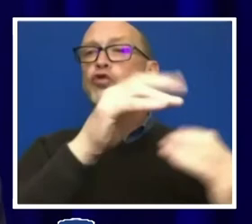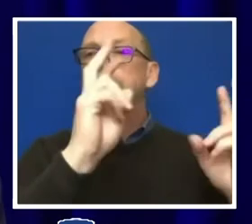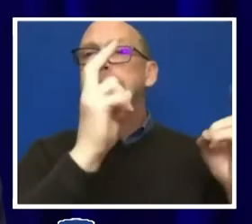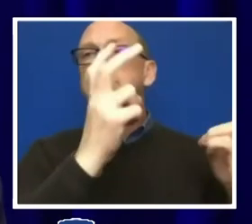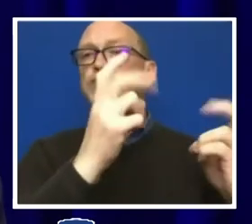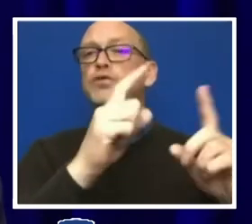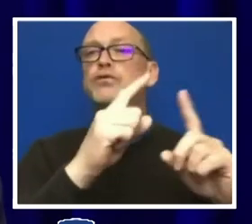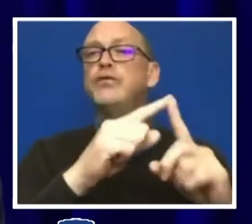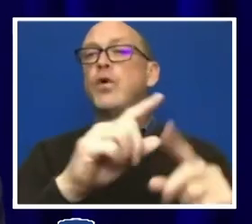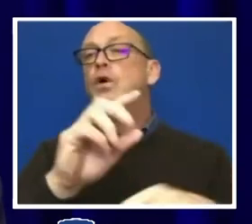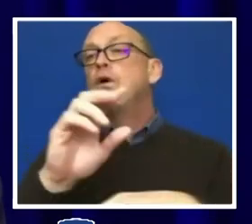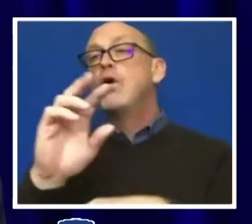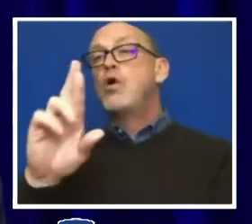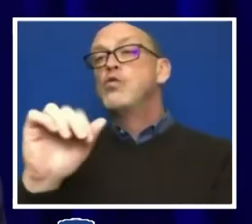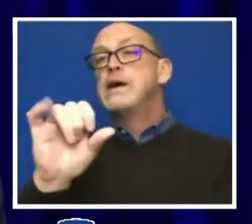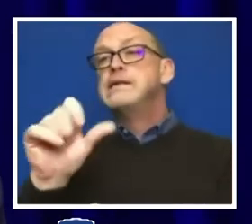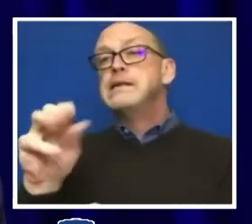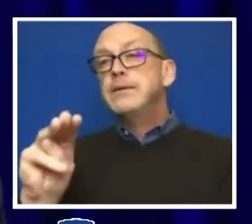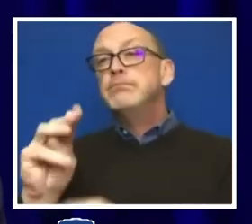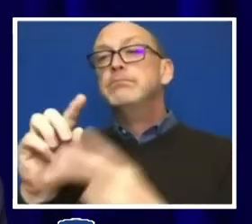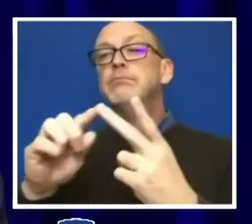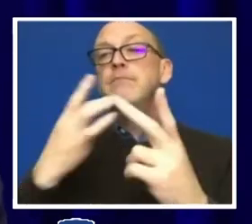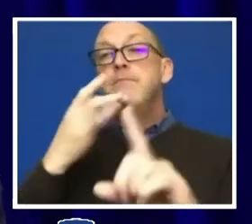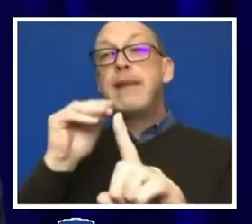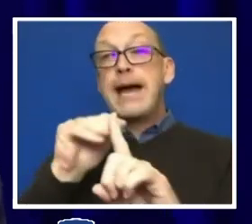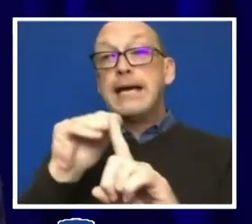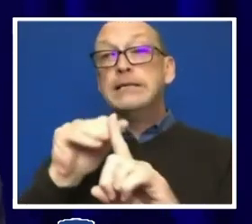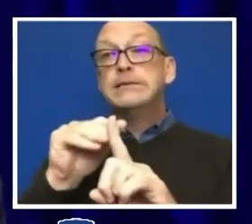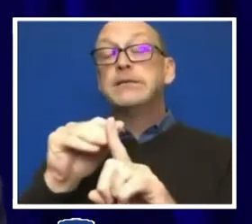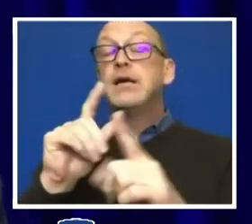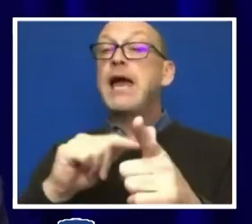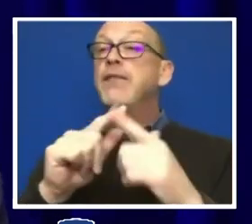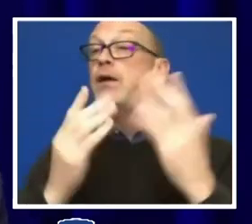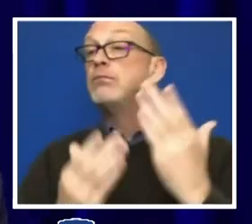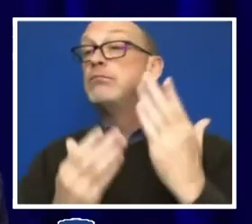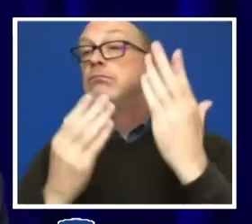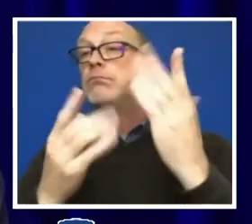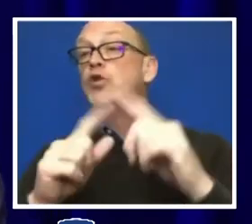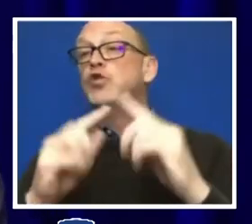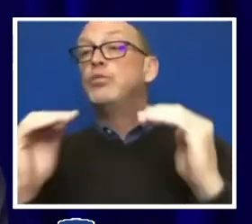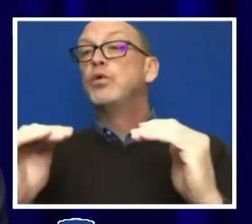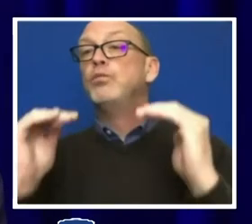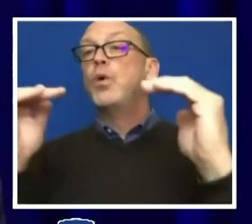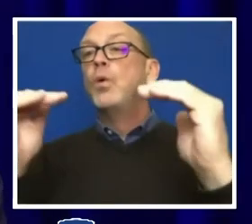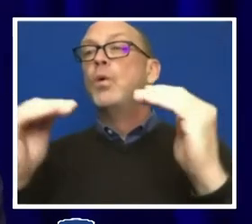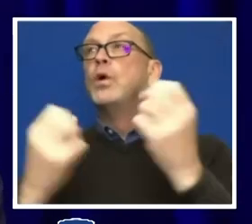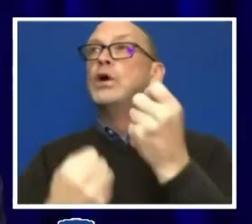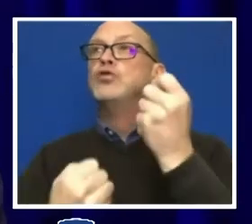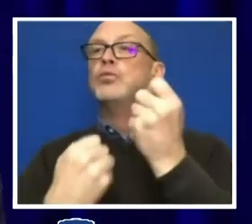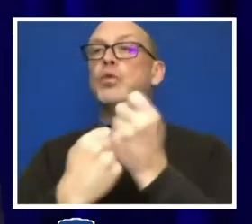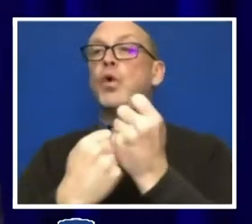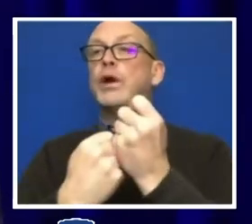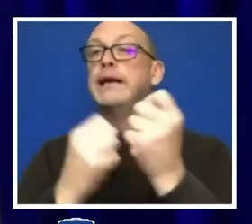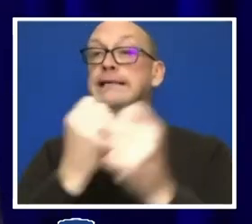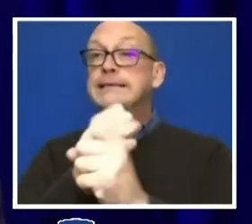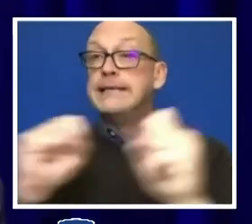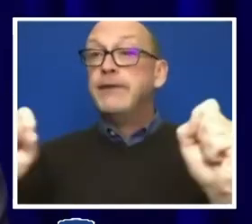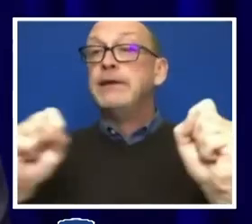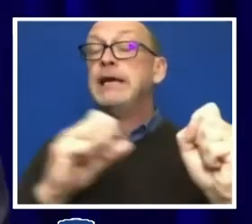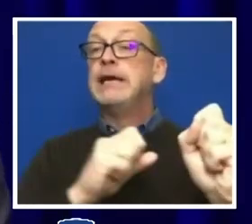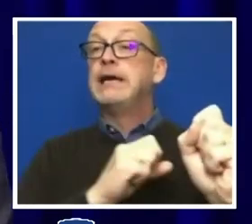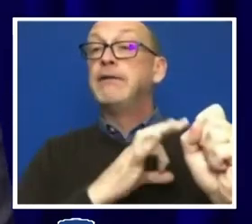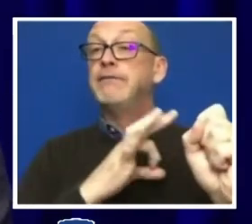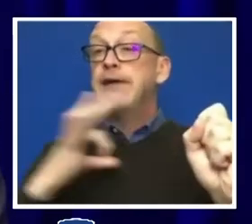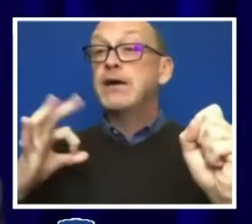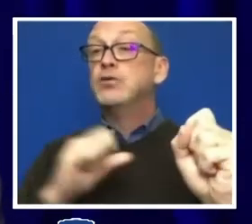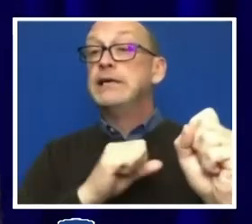and to make recommendations that will promote and support the safety of faculty, staff, and students who